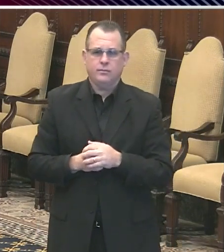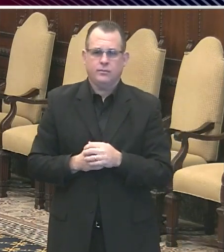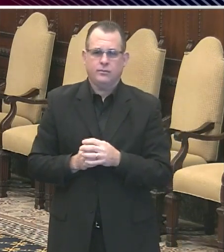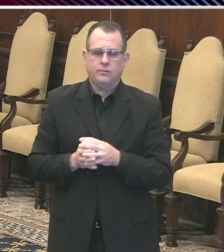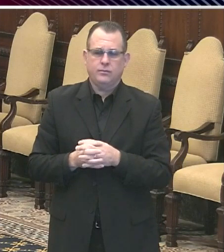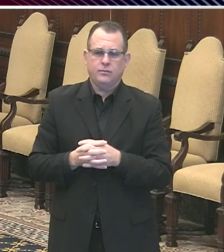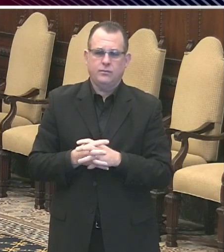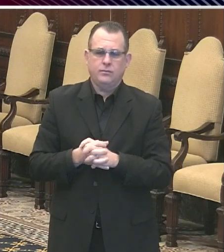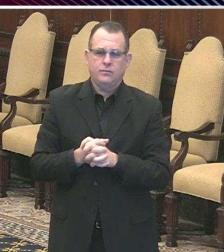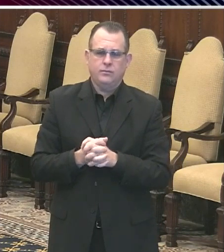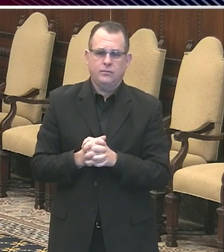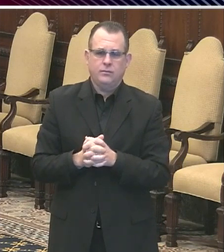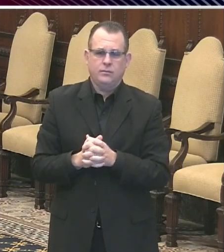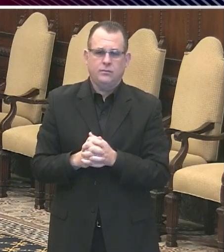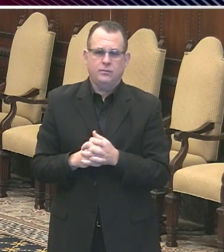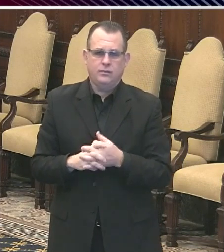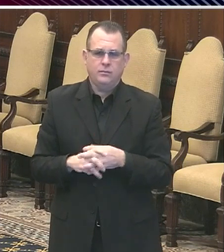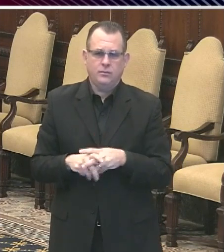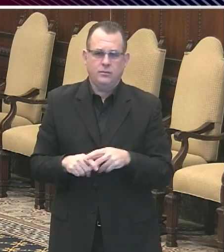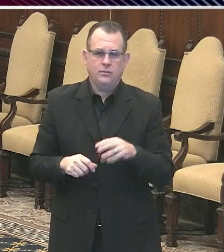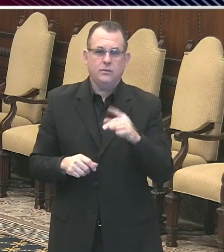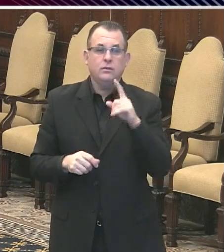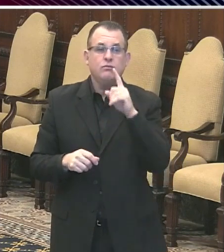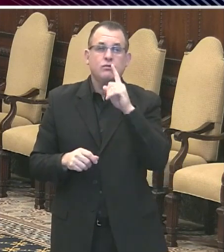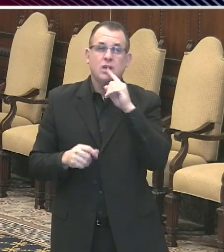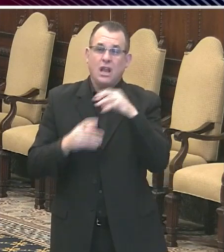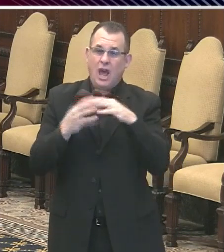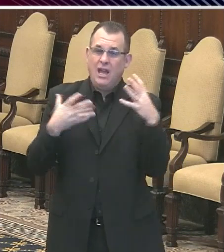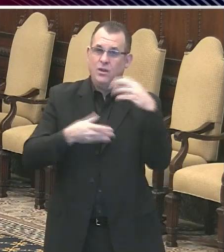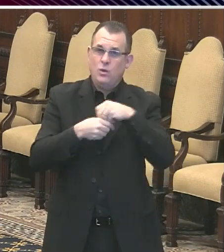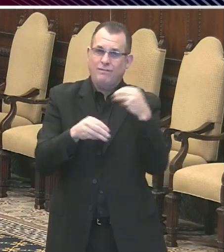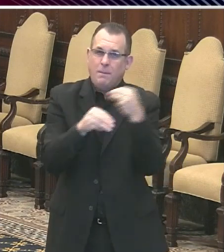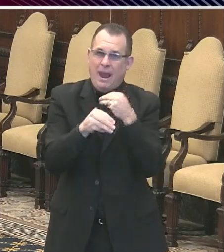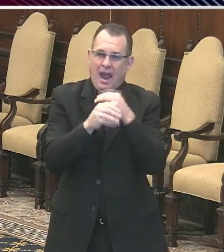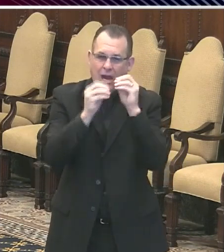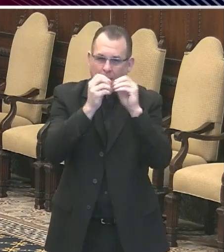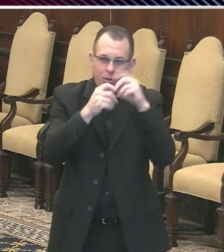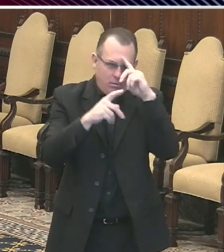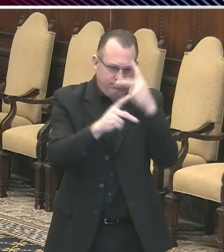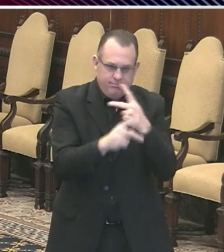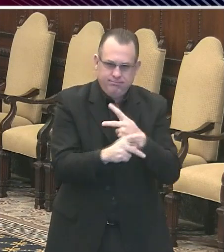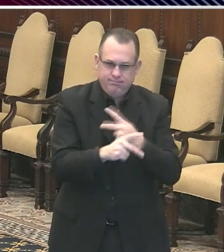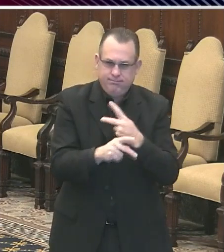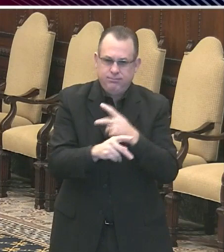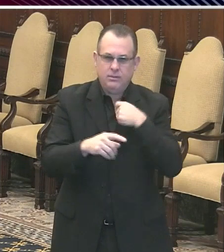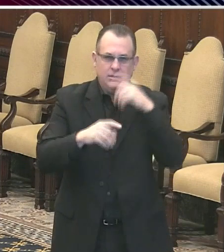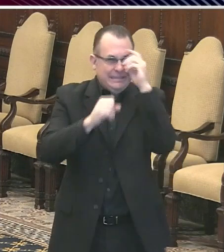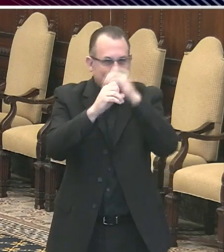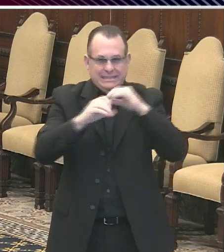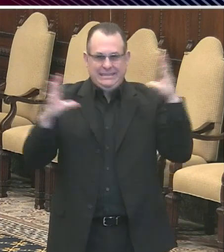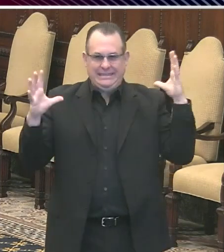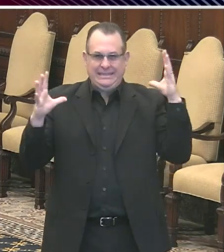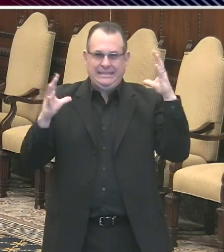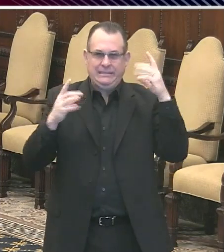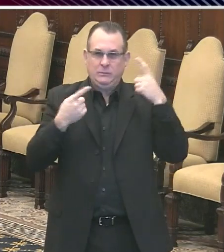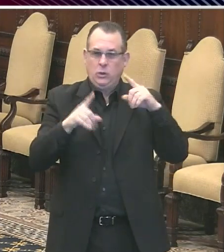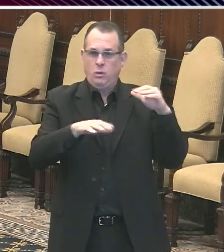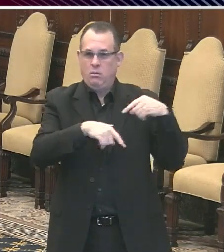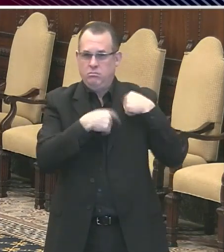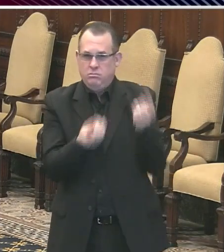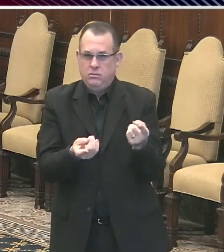to go to math, and I apologize for that, for people who don't like math. That's the way I think about things. There's a number called the reproductive rate.